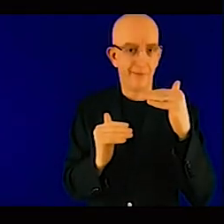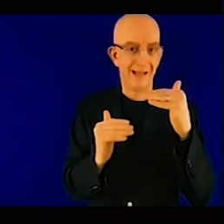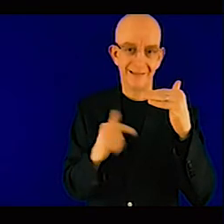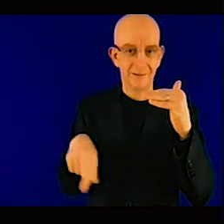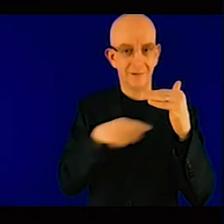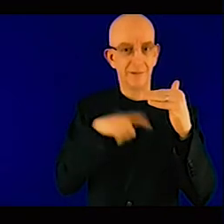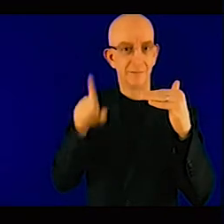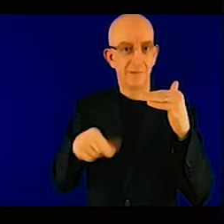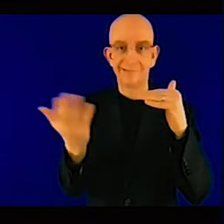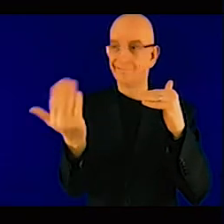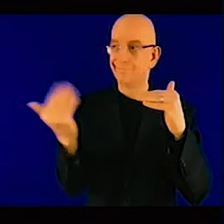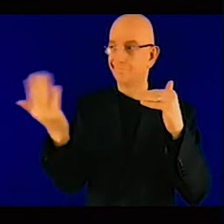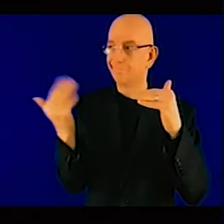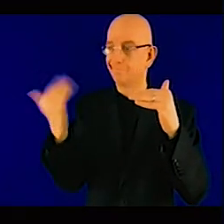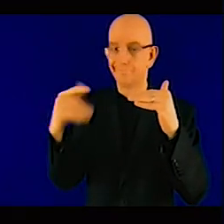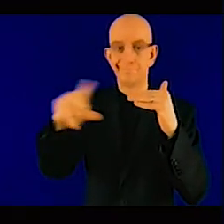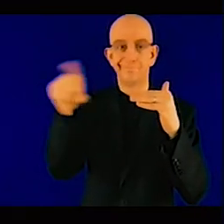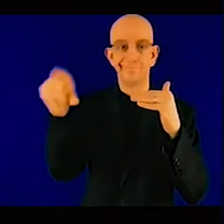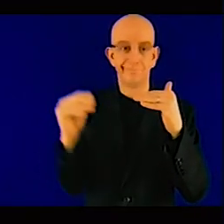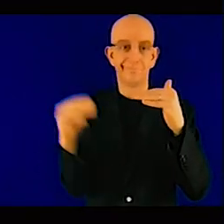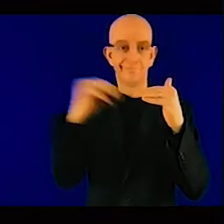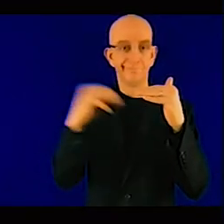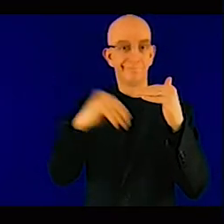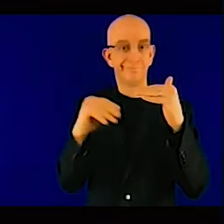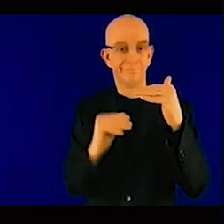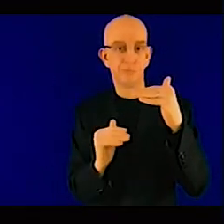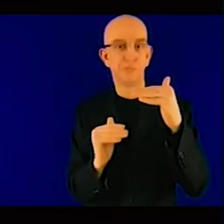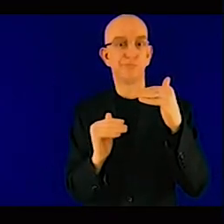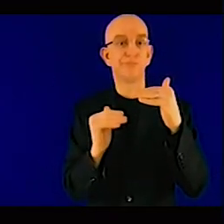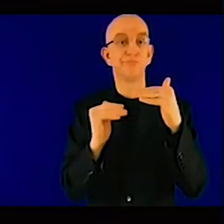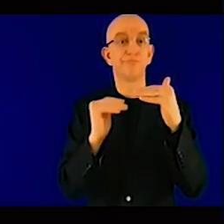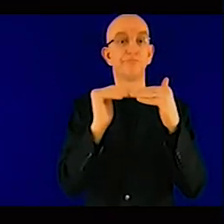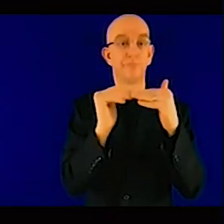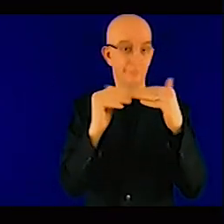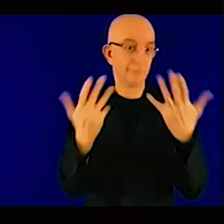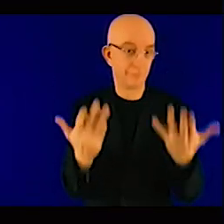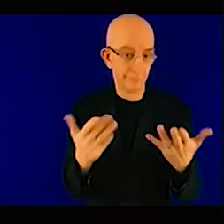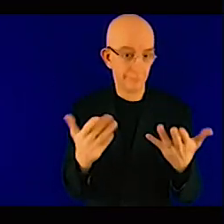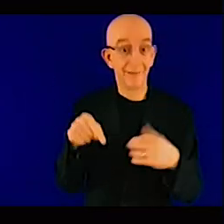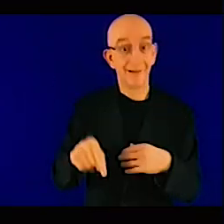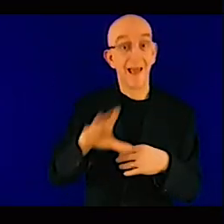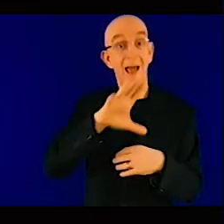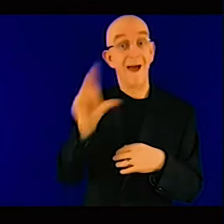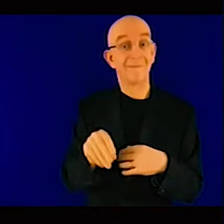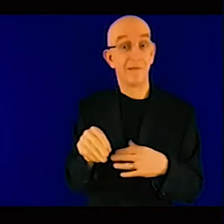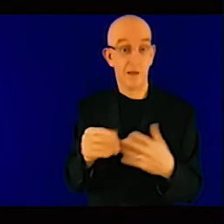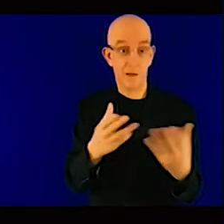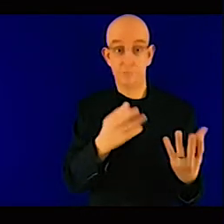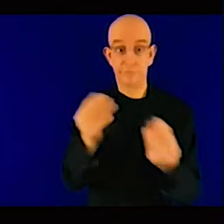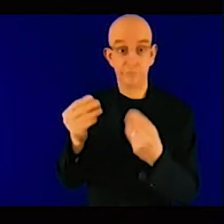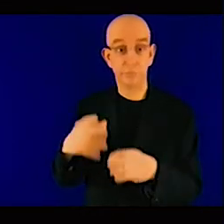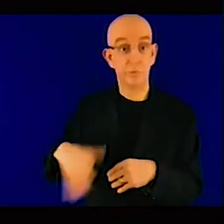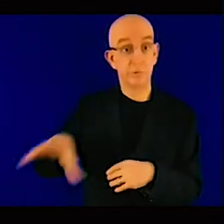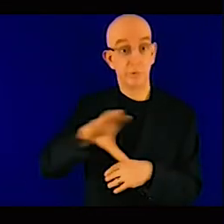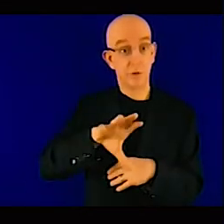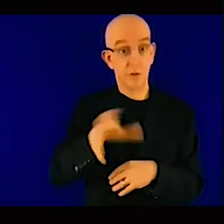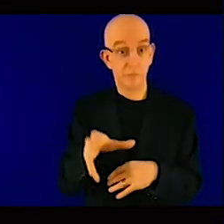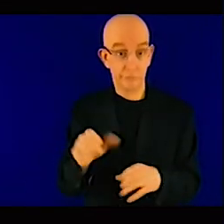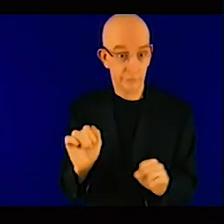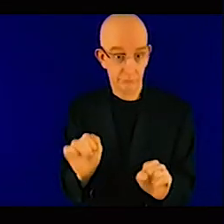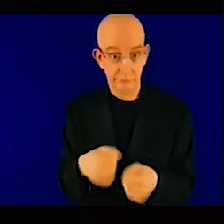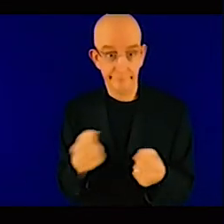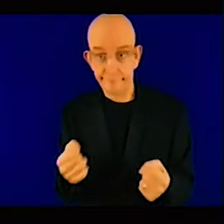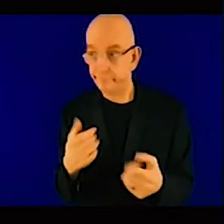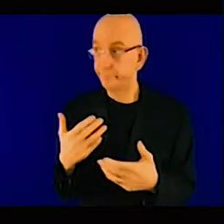private funds cannot accept to be involved without the public sector being involved because